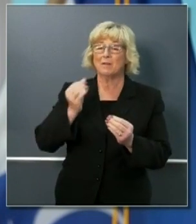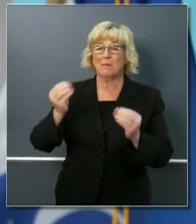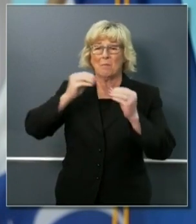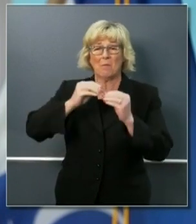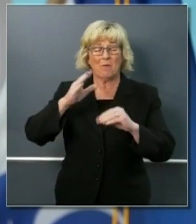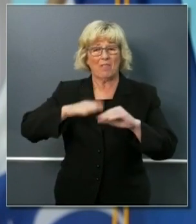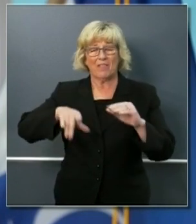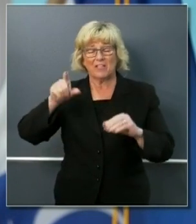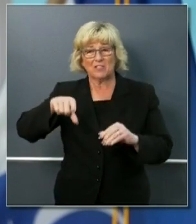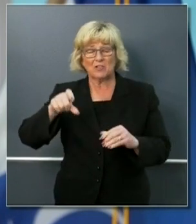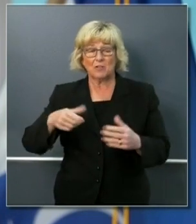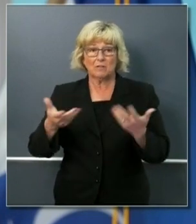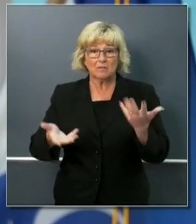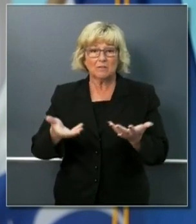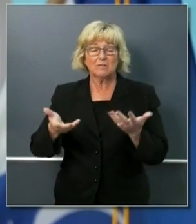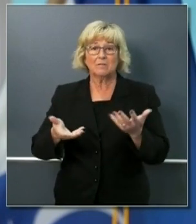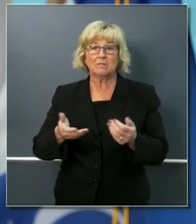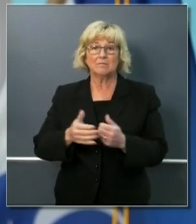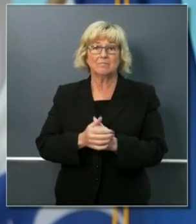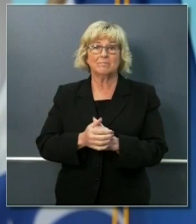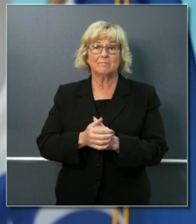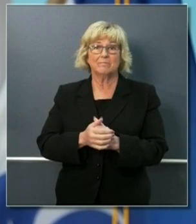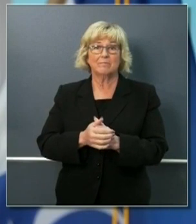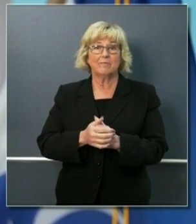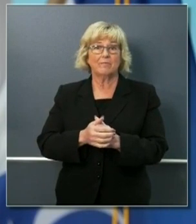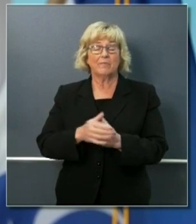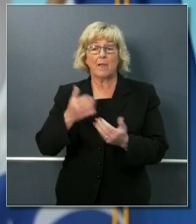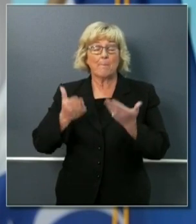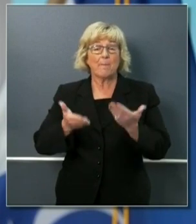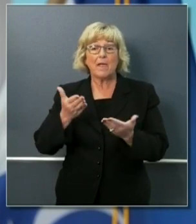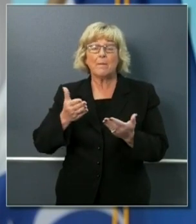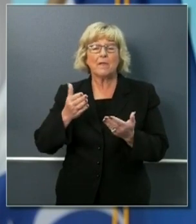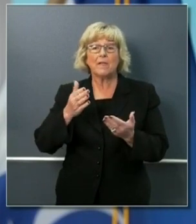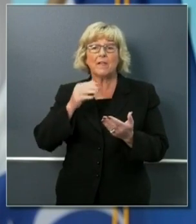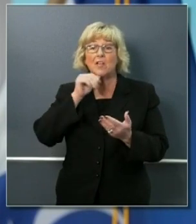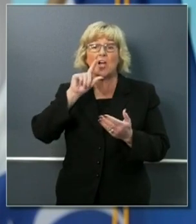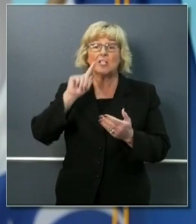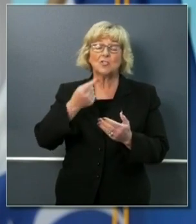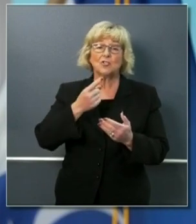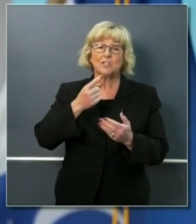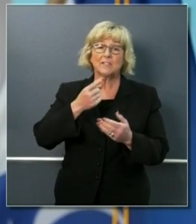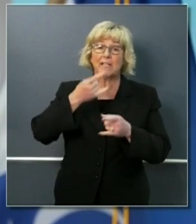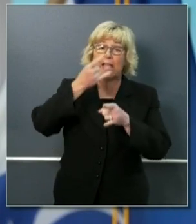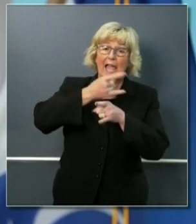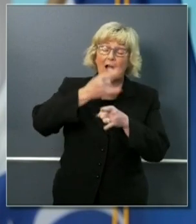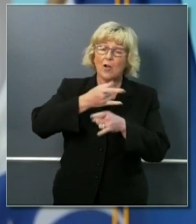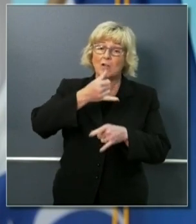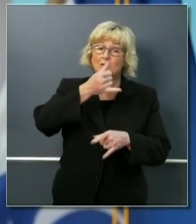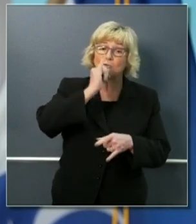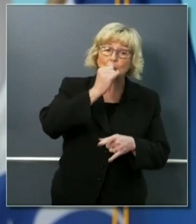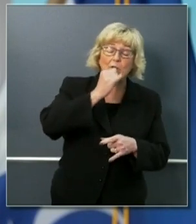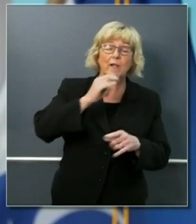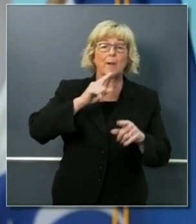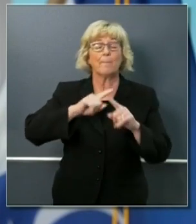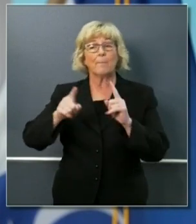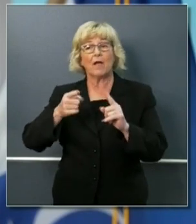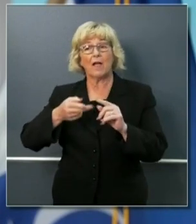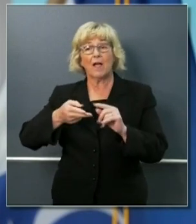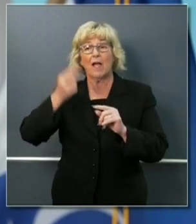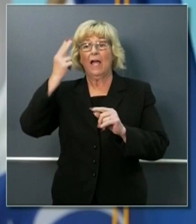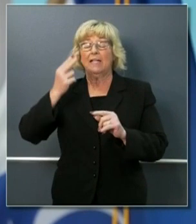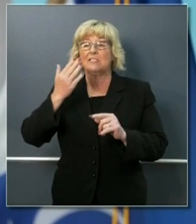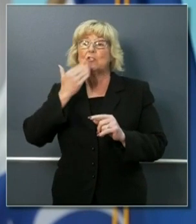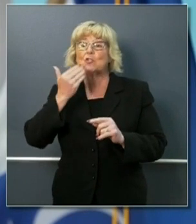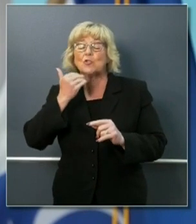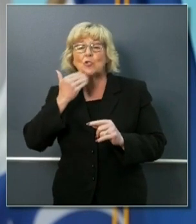should I don't just mean adult beverages high sugar drinks they may not be taking time to breathe